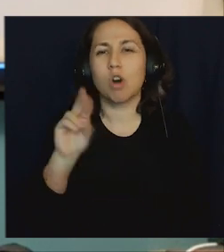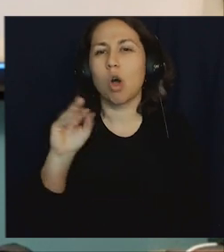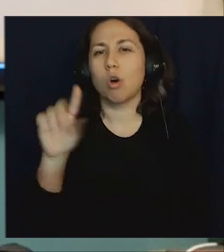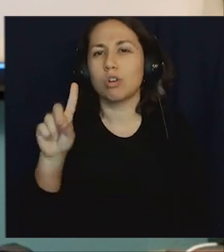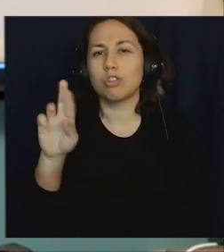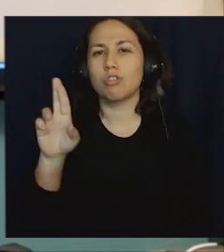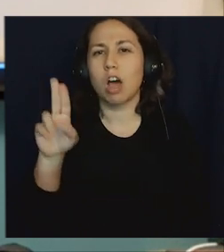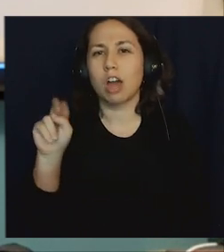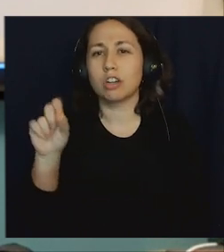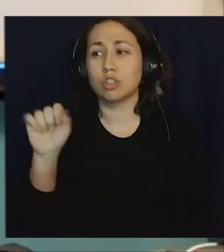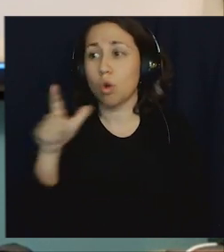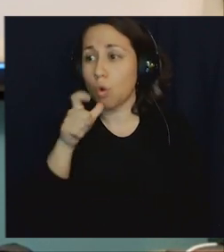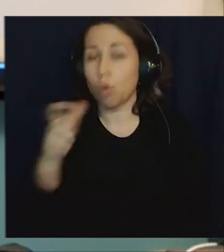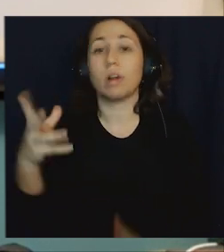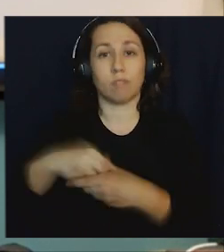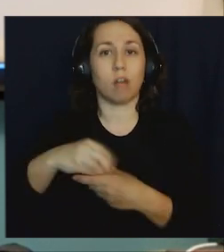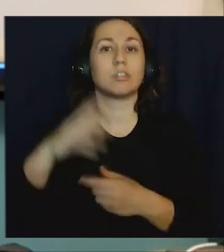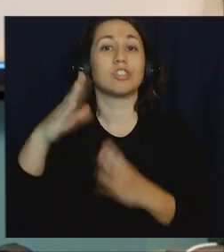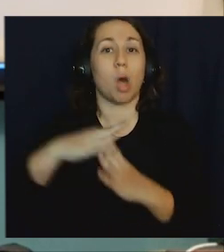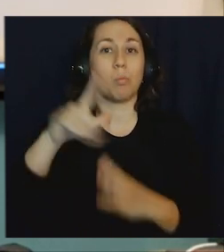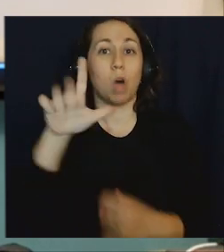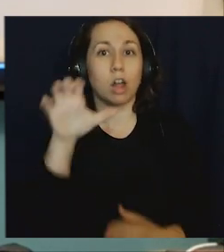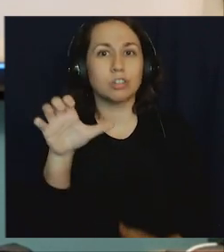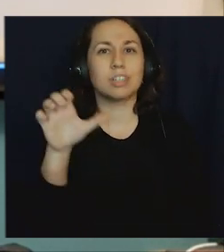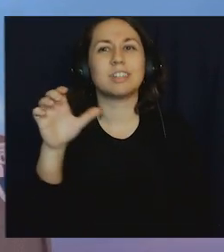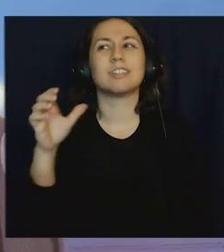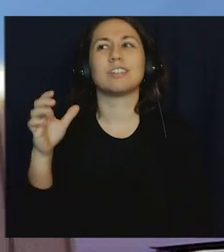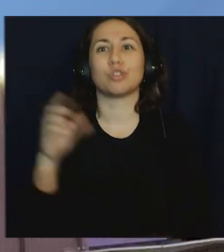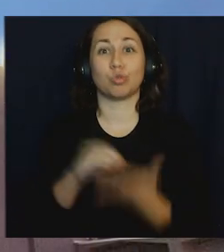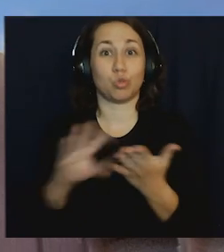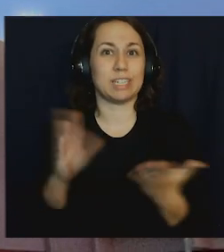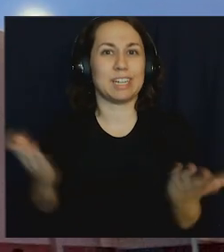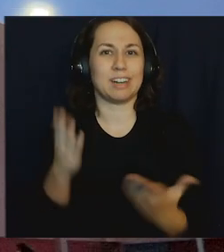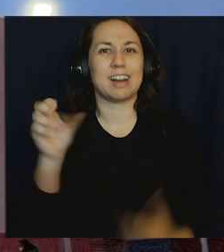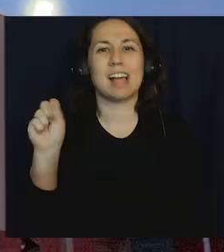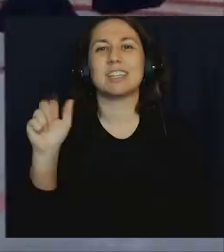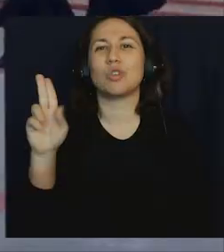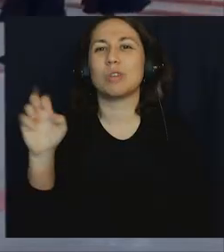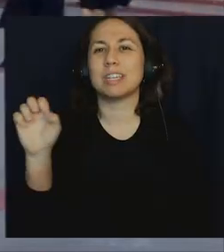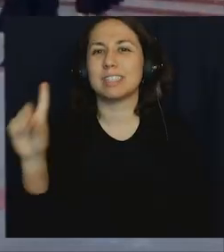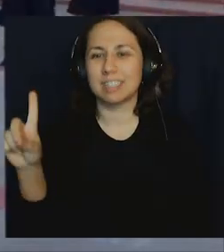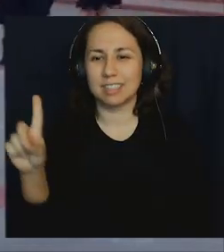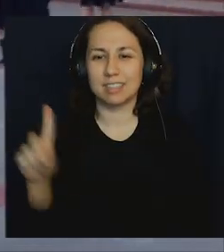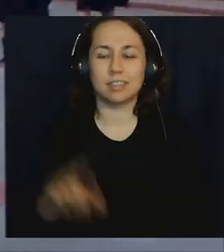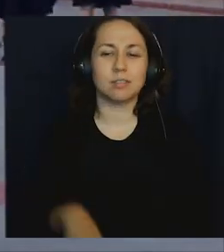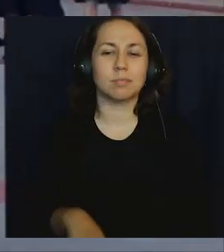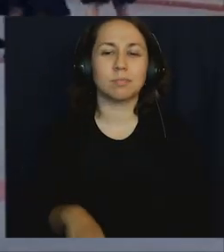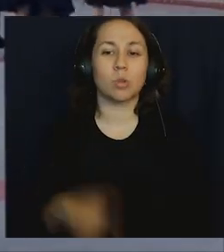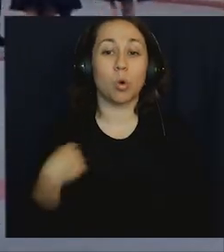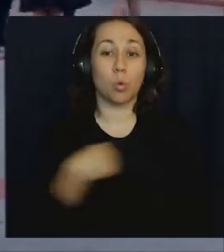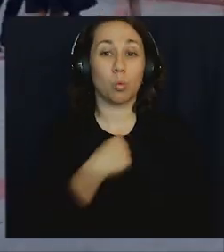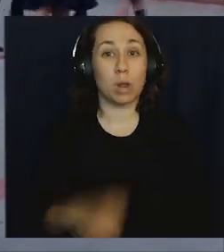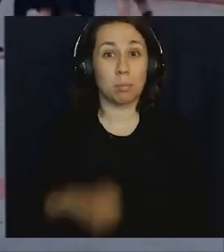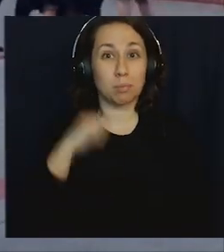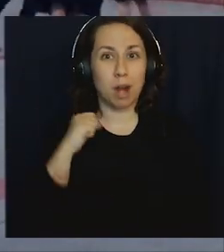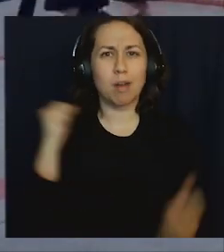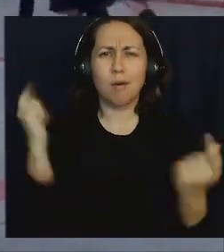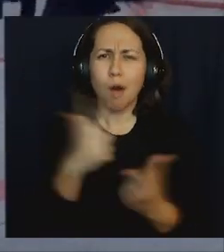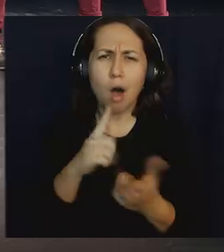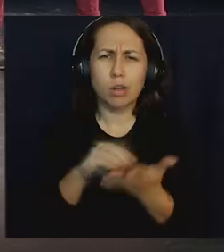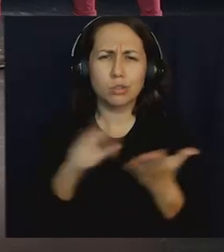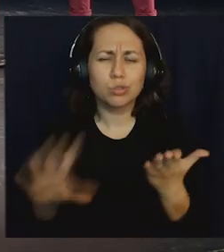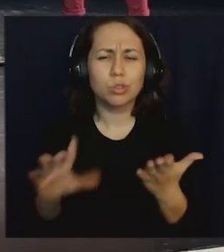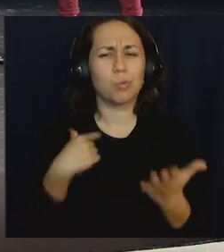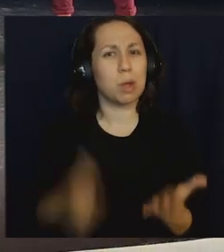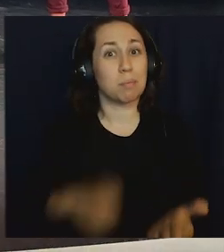100 students in SAUSD. We are proud of all our students and we are proud